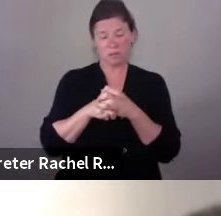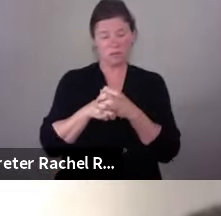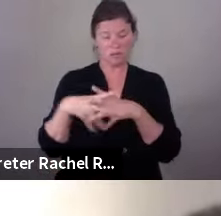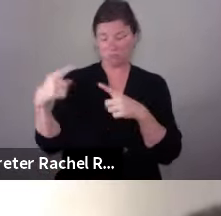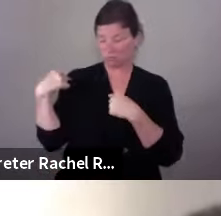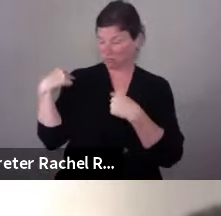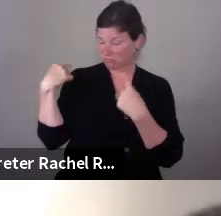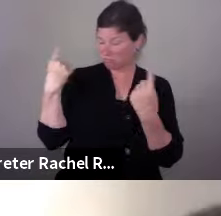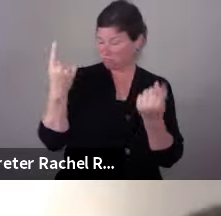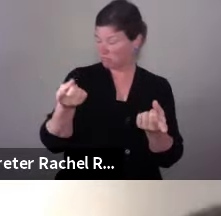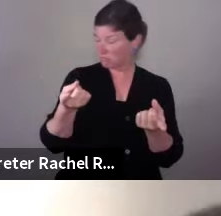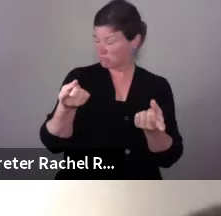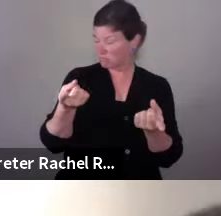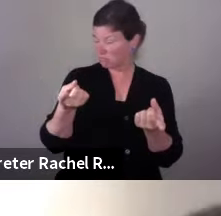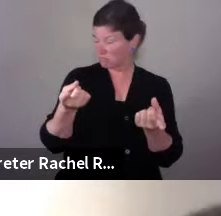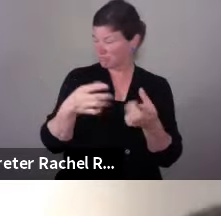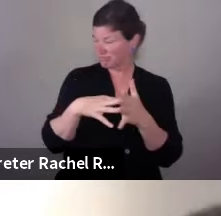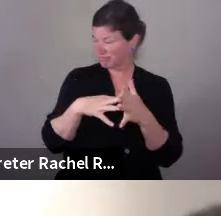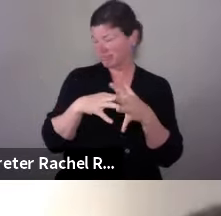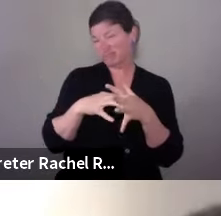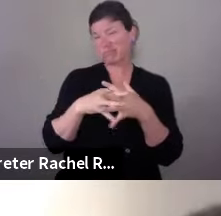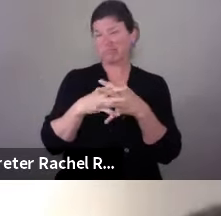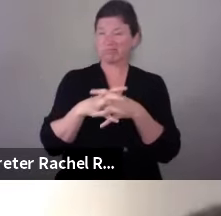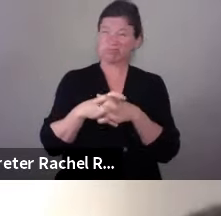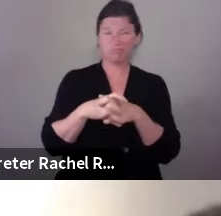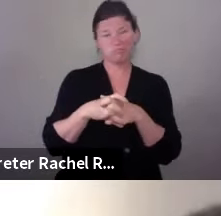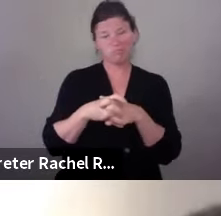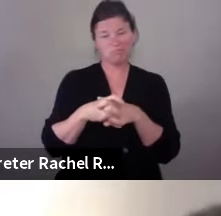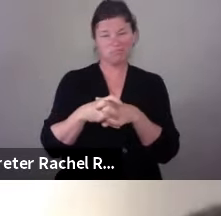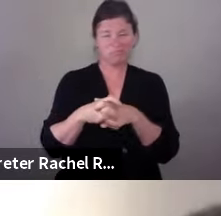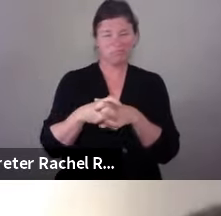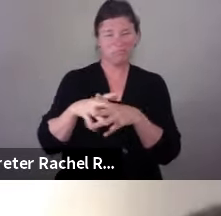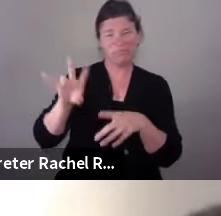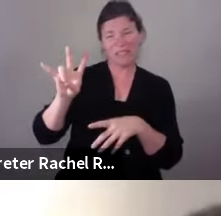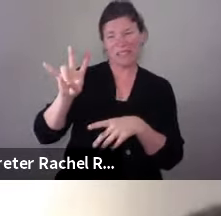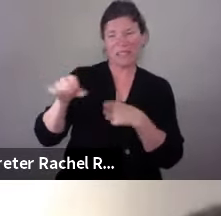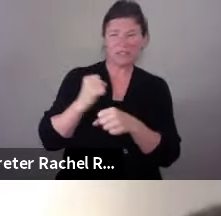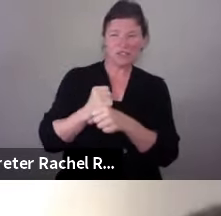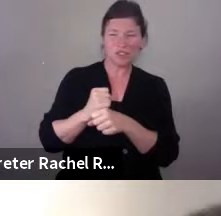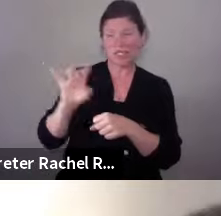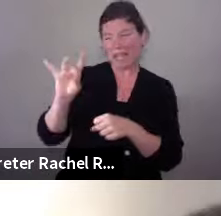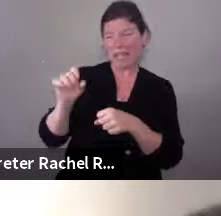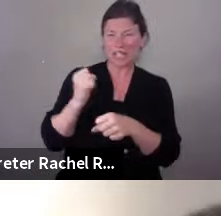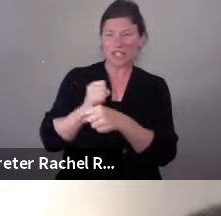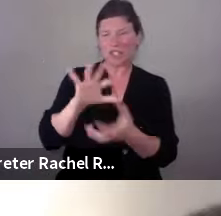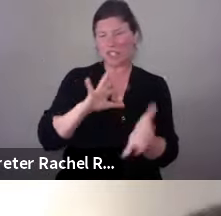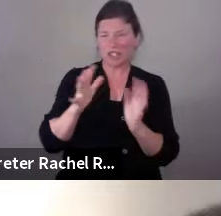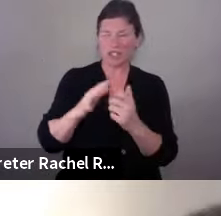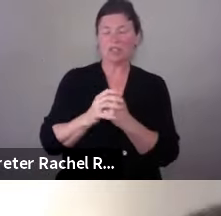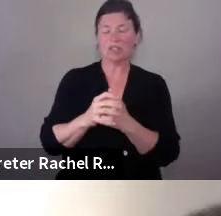the past almost seven, eight years. I say that because when I was